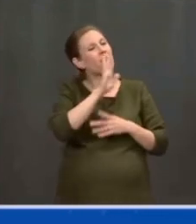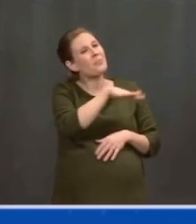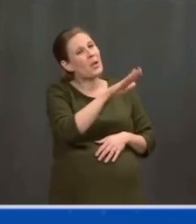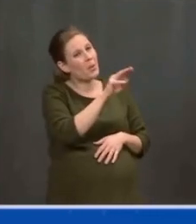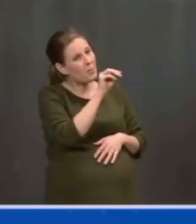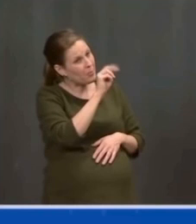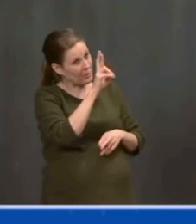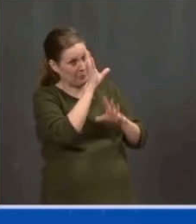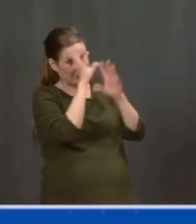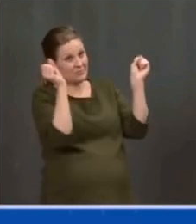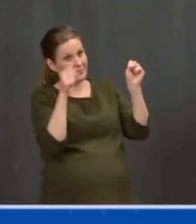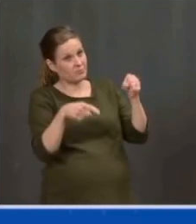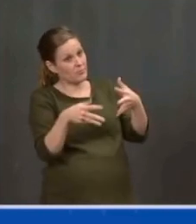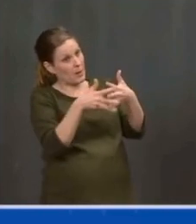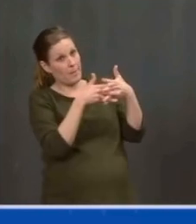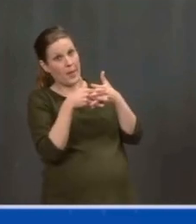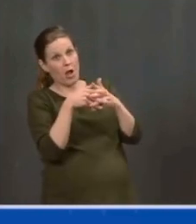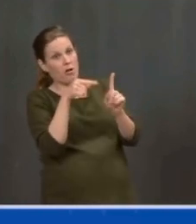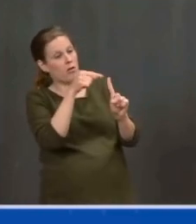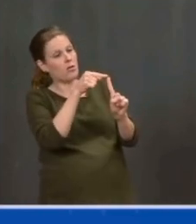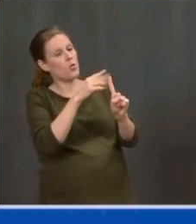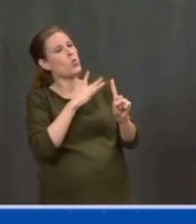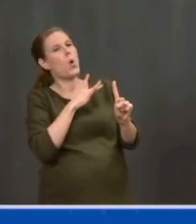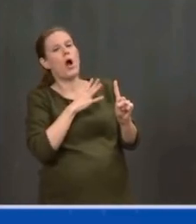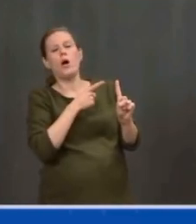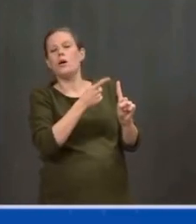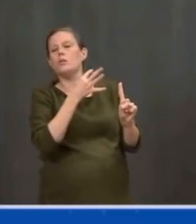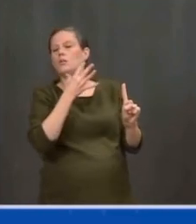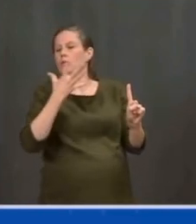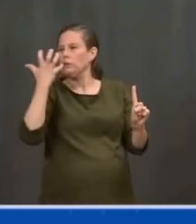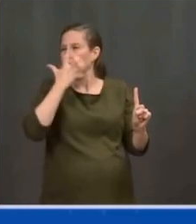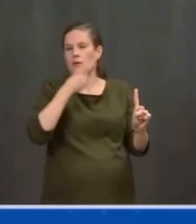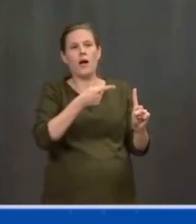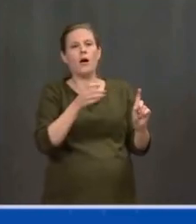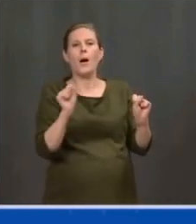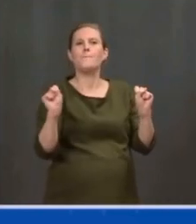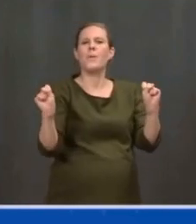That's who we are. In America, anything is possible.